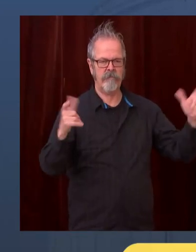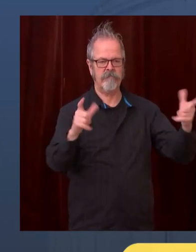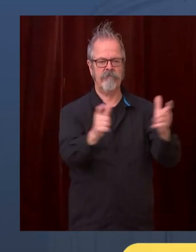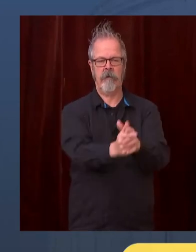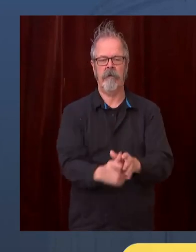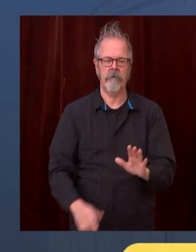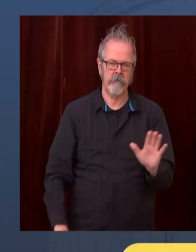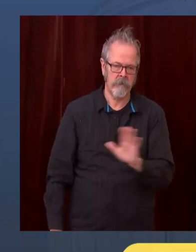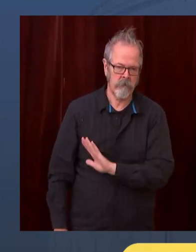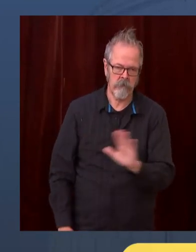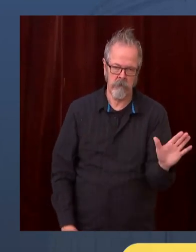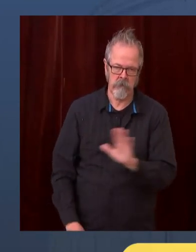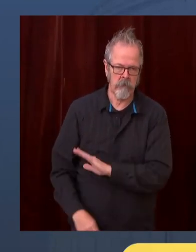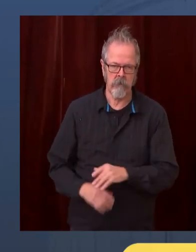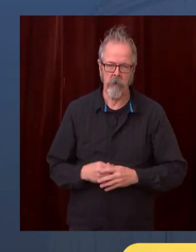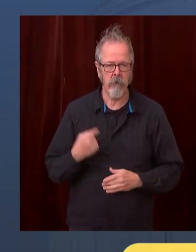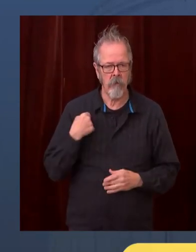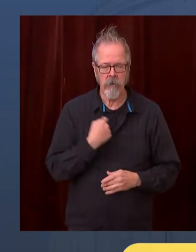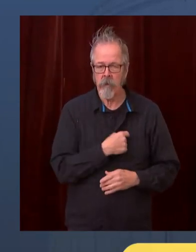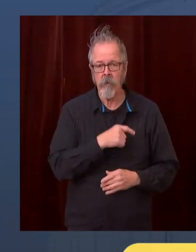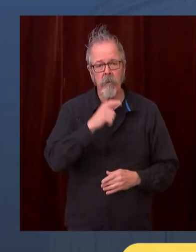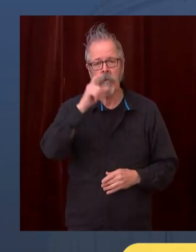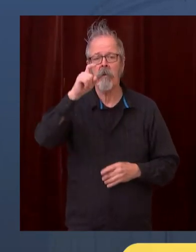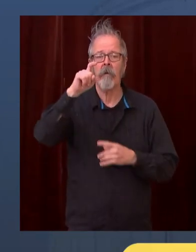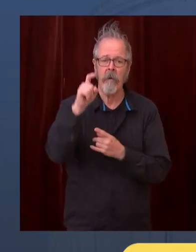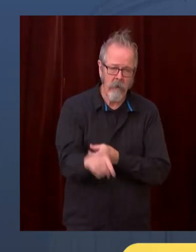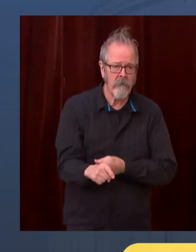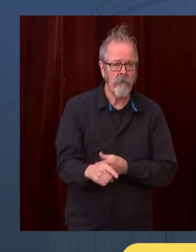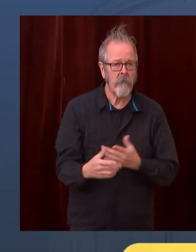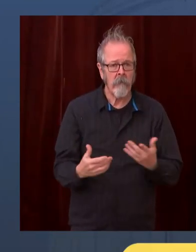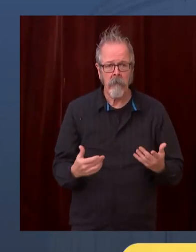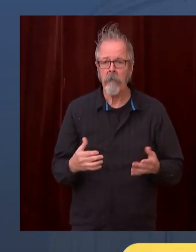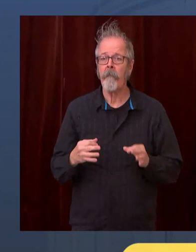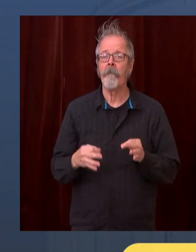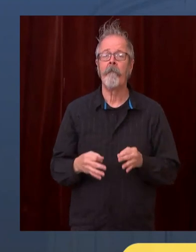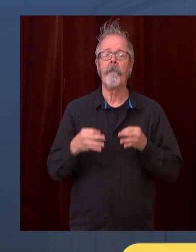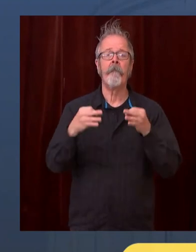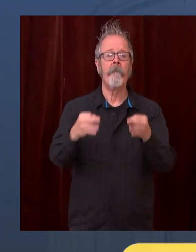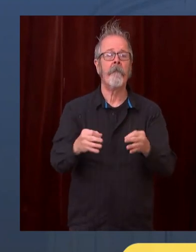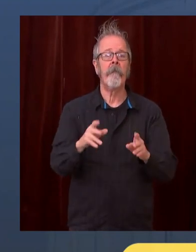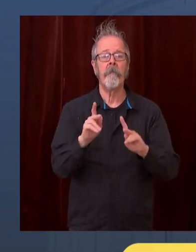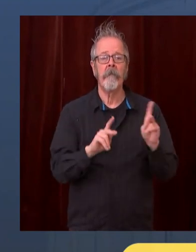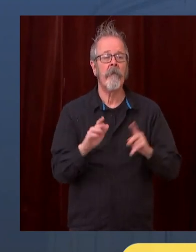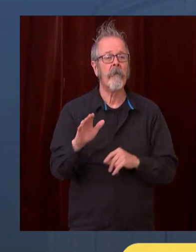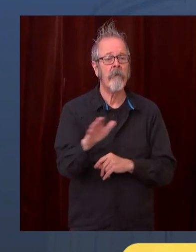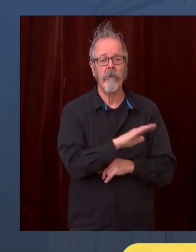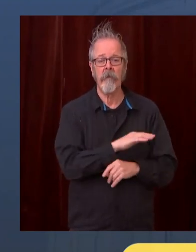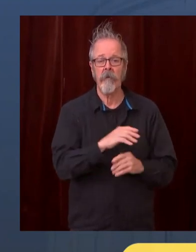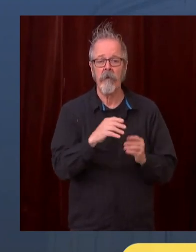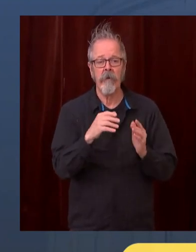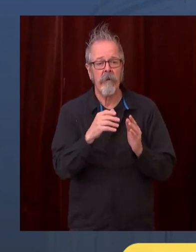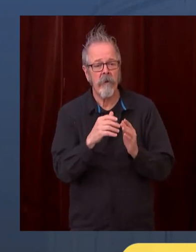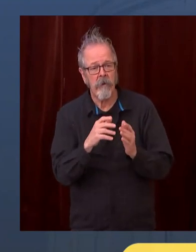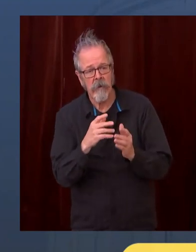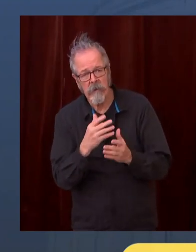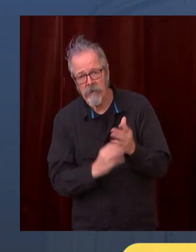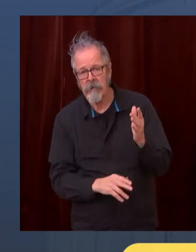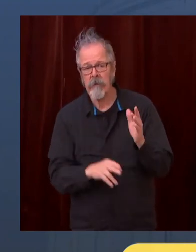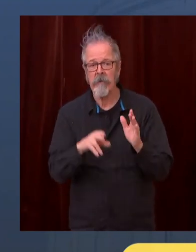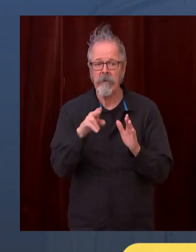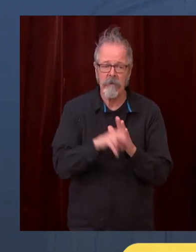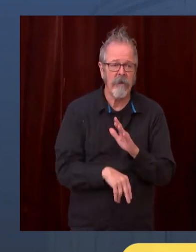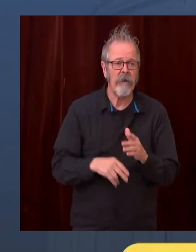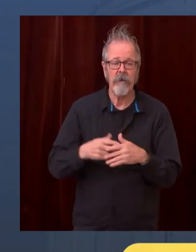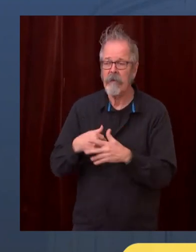and the morgue having to rent semi-trucks and ice for our lost loved ones. If we do not do these things,